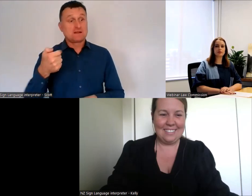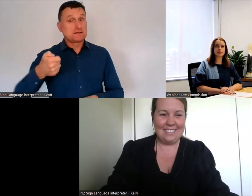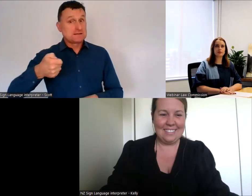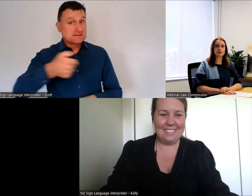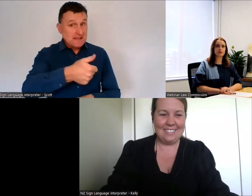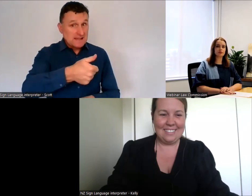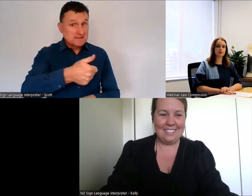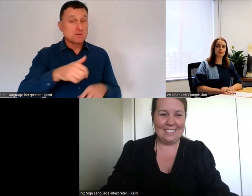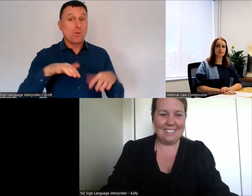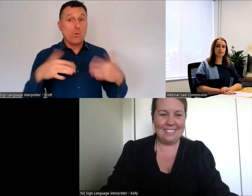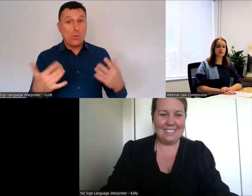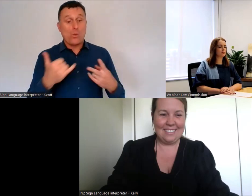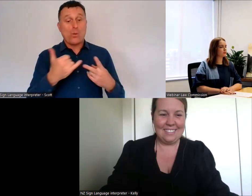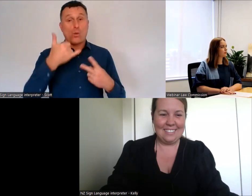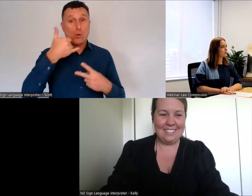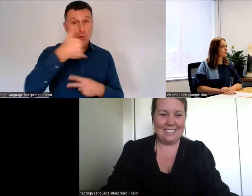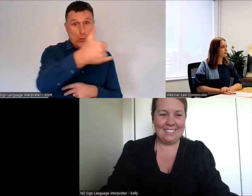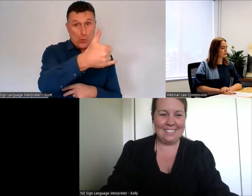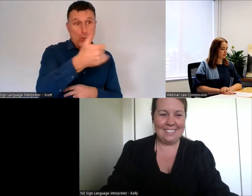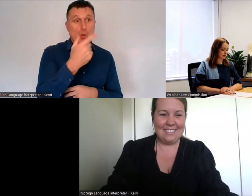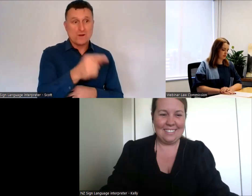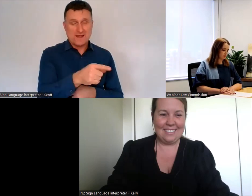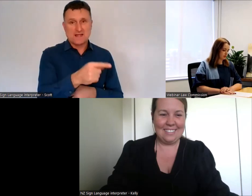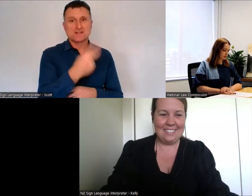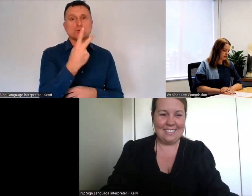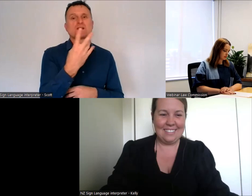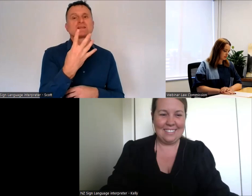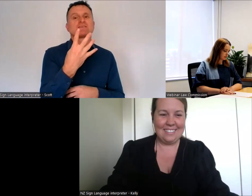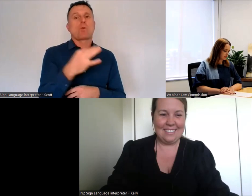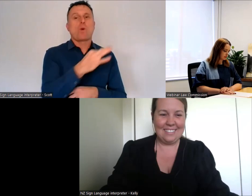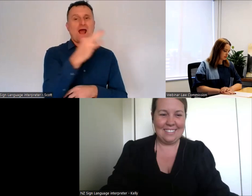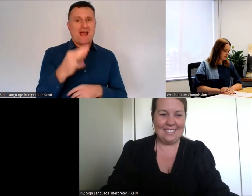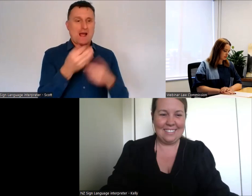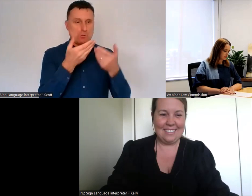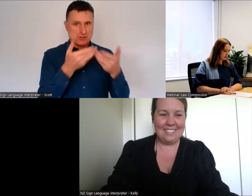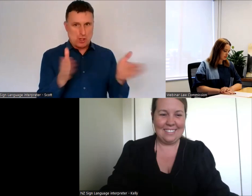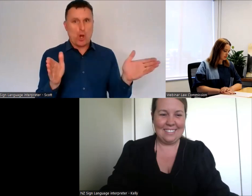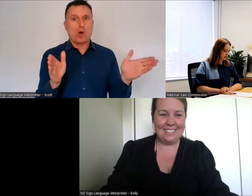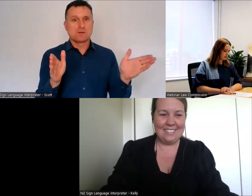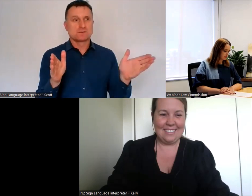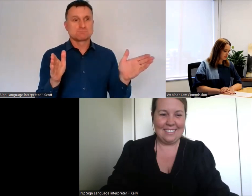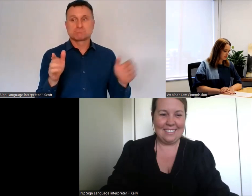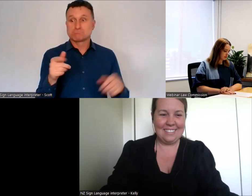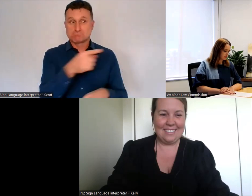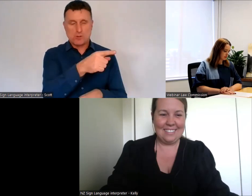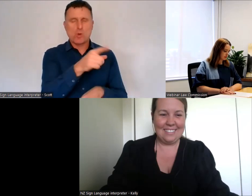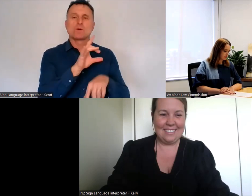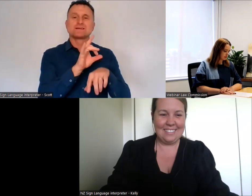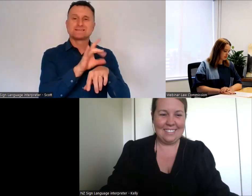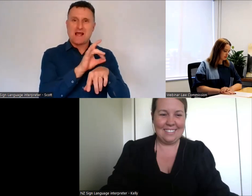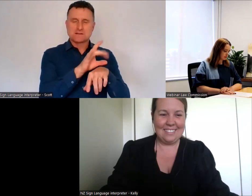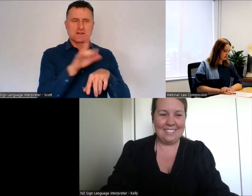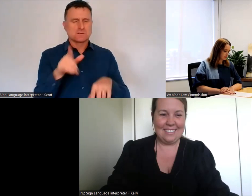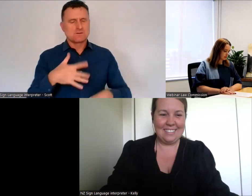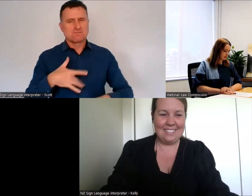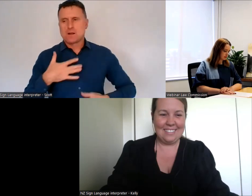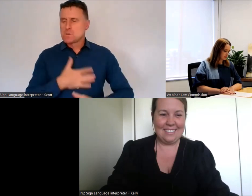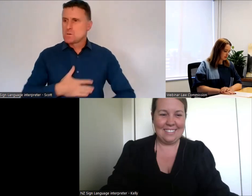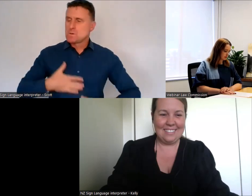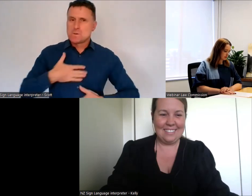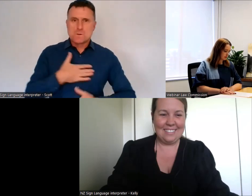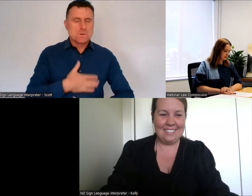24-hour, seven-day-a-week helpline with trained counsellors who you can talk to. It's run by